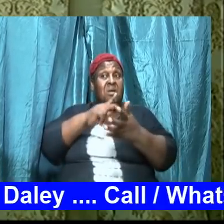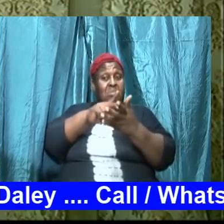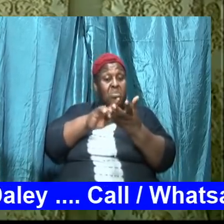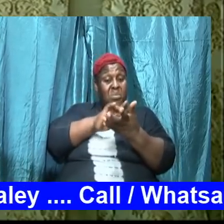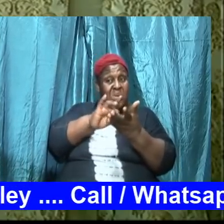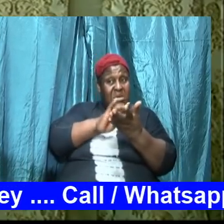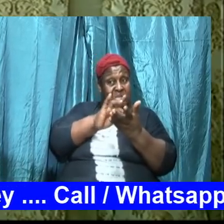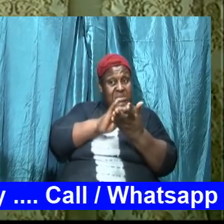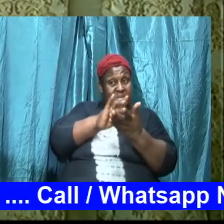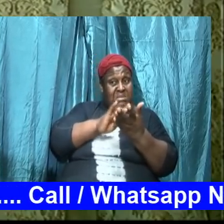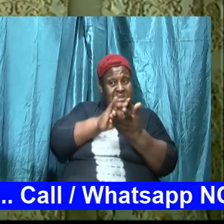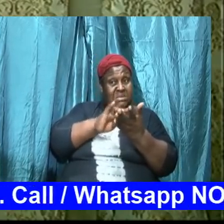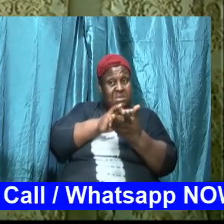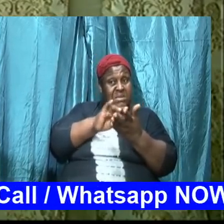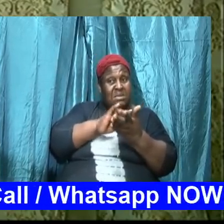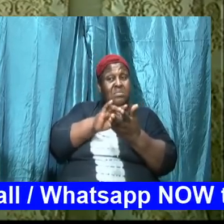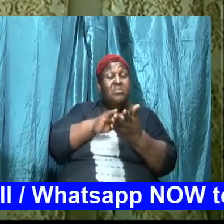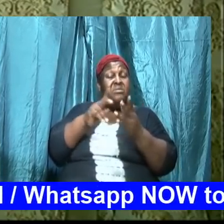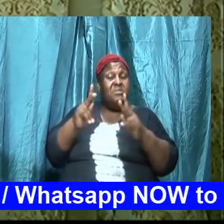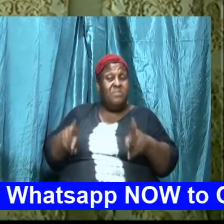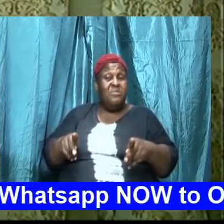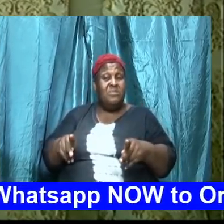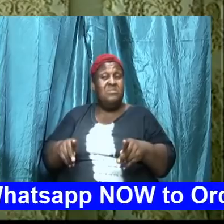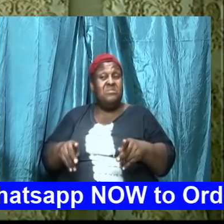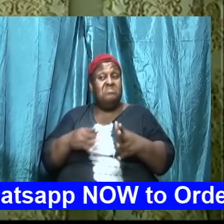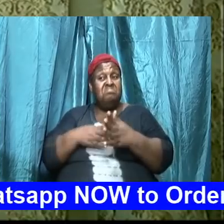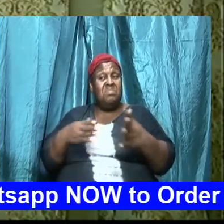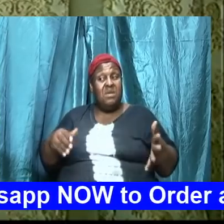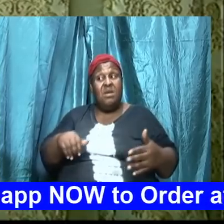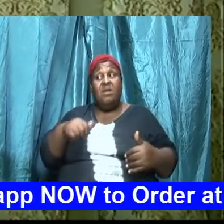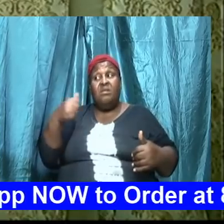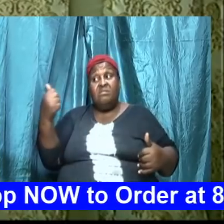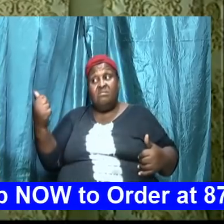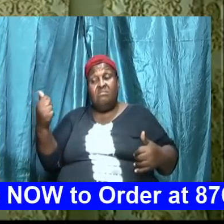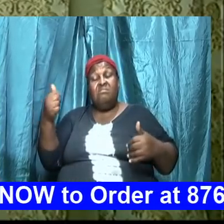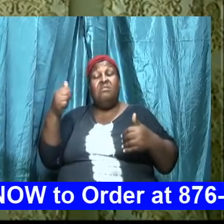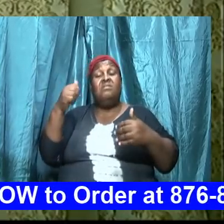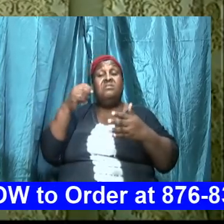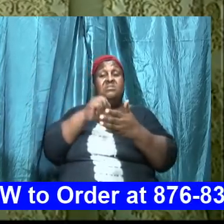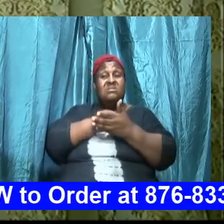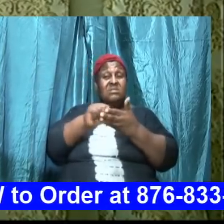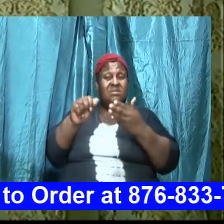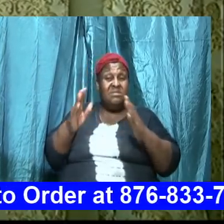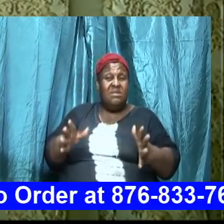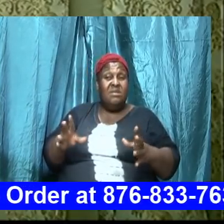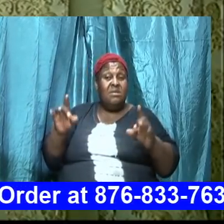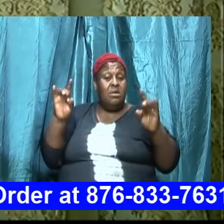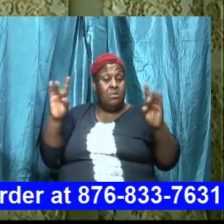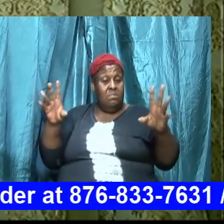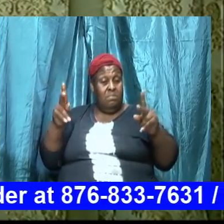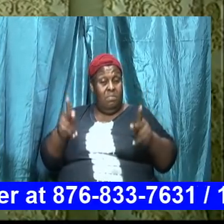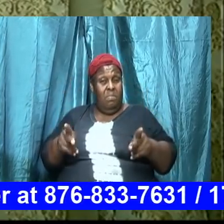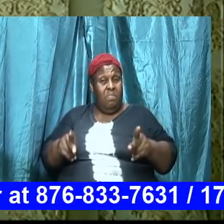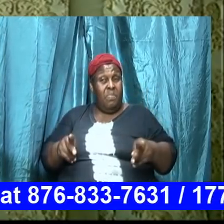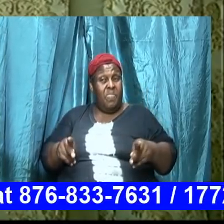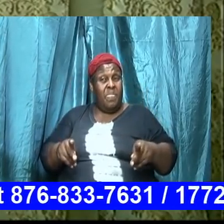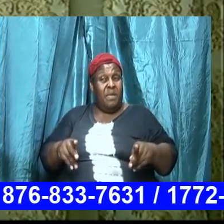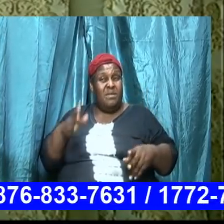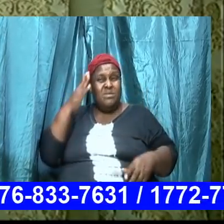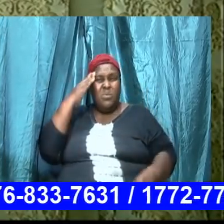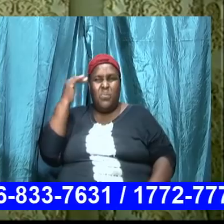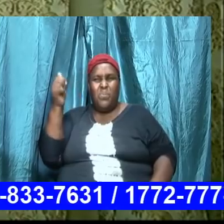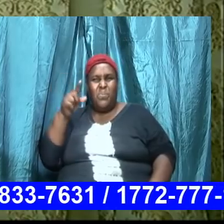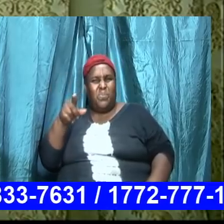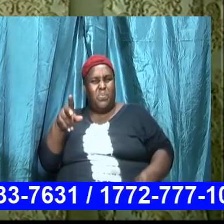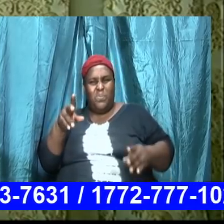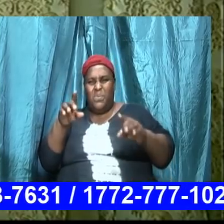poison a person against another saint who don't even know that individual and they just hate the person and you say why I hate the